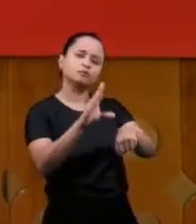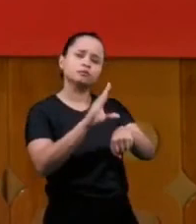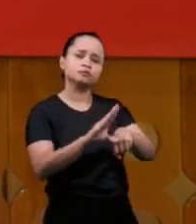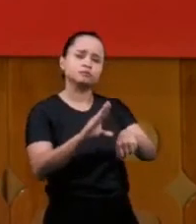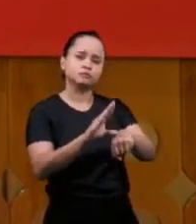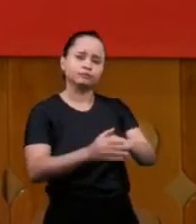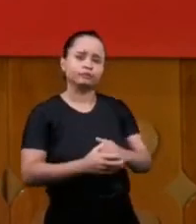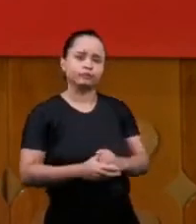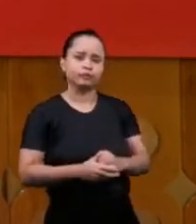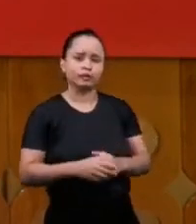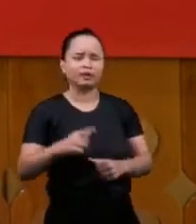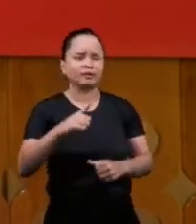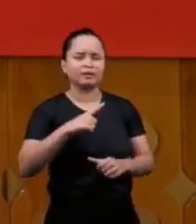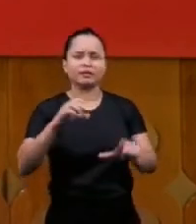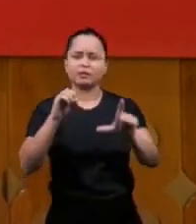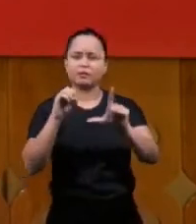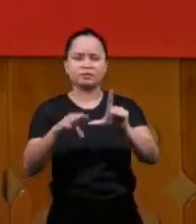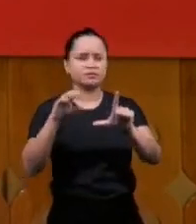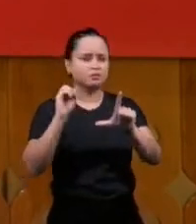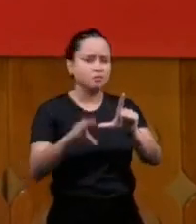and have a license